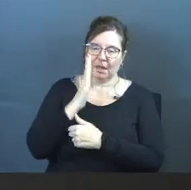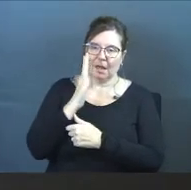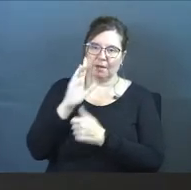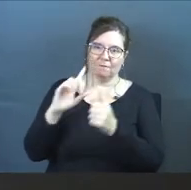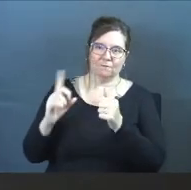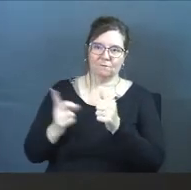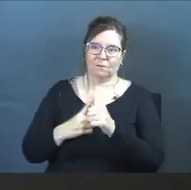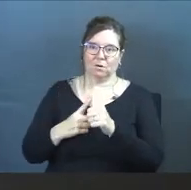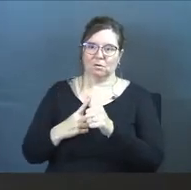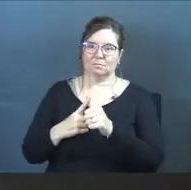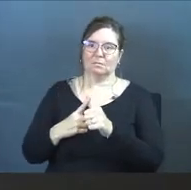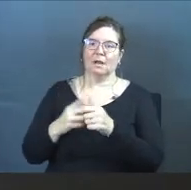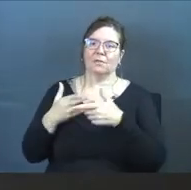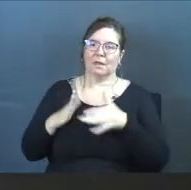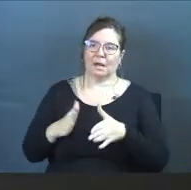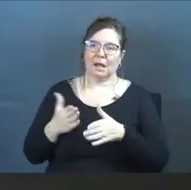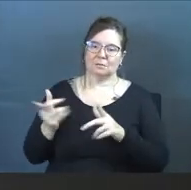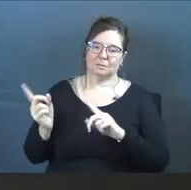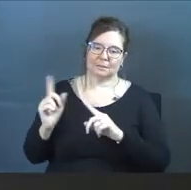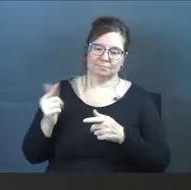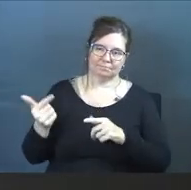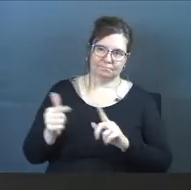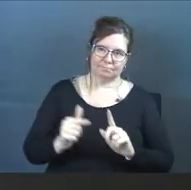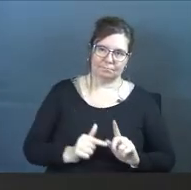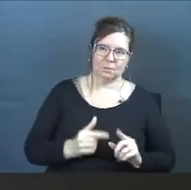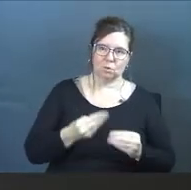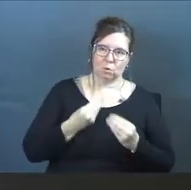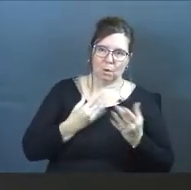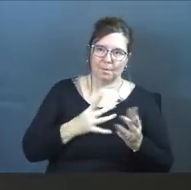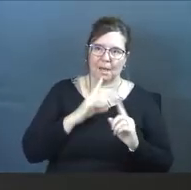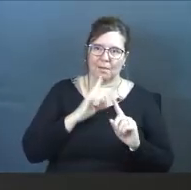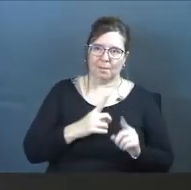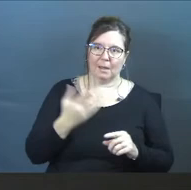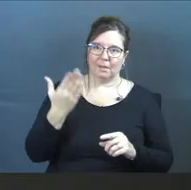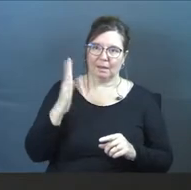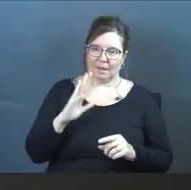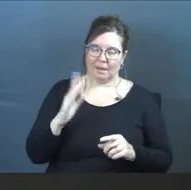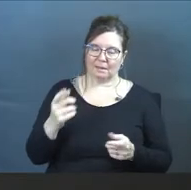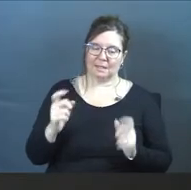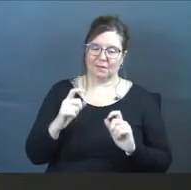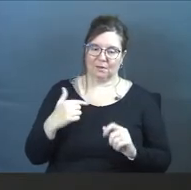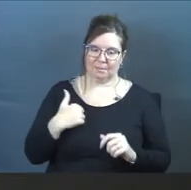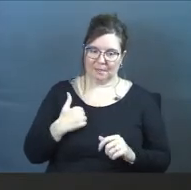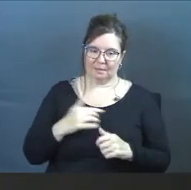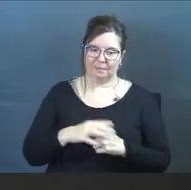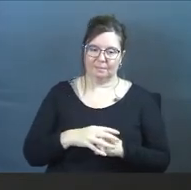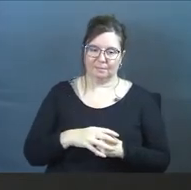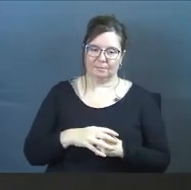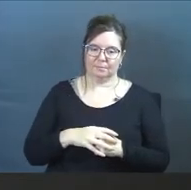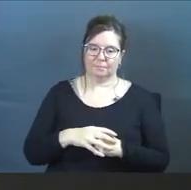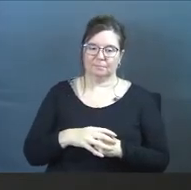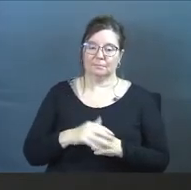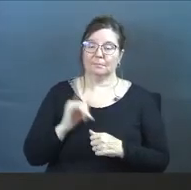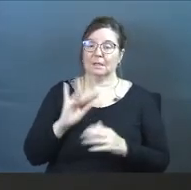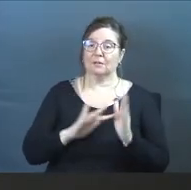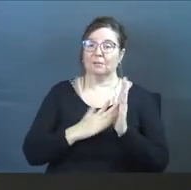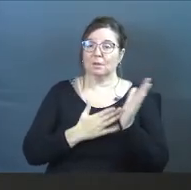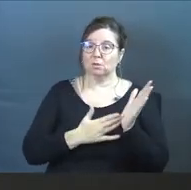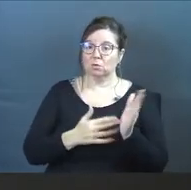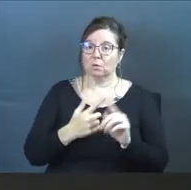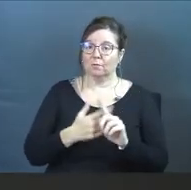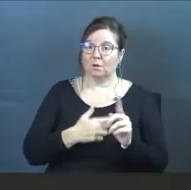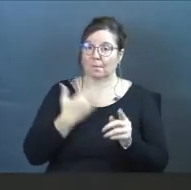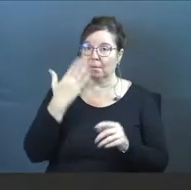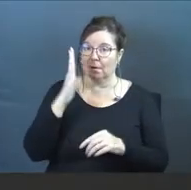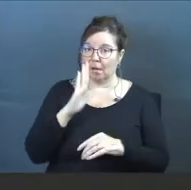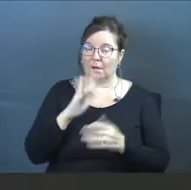allows me to be able to obey the commands that God has given me. See, if biblical truth comes